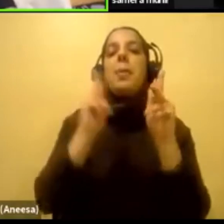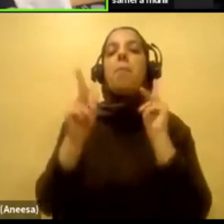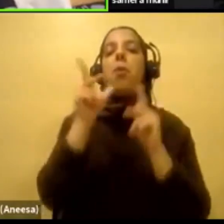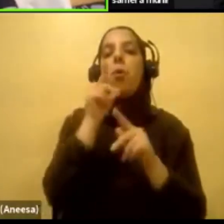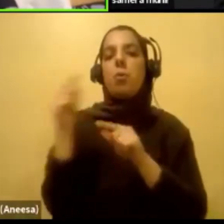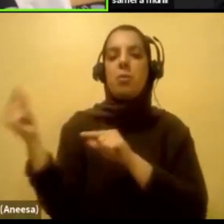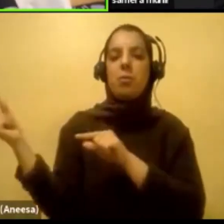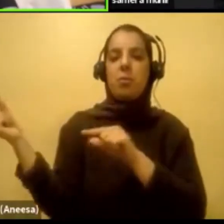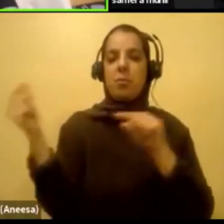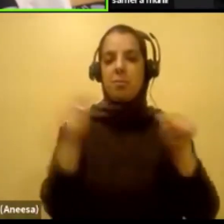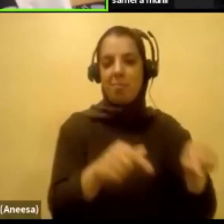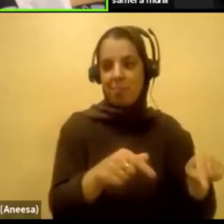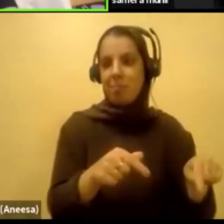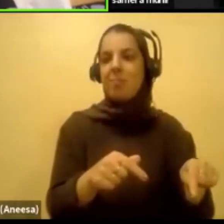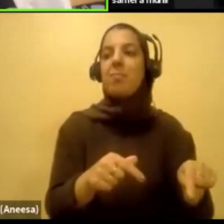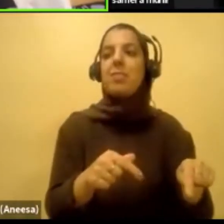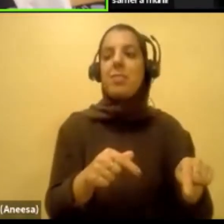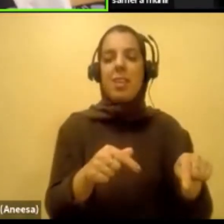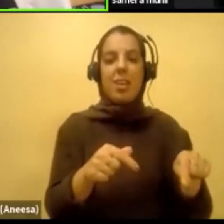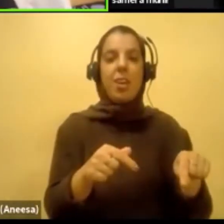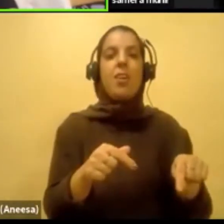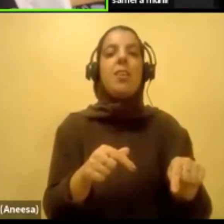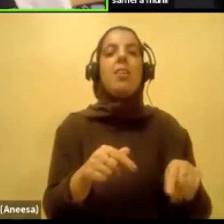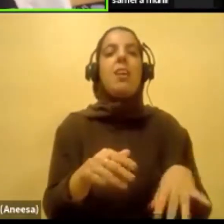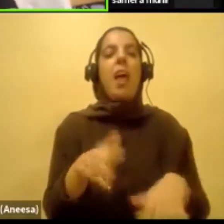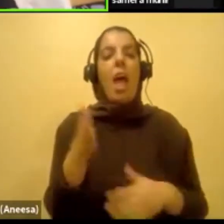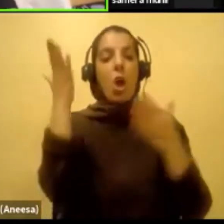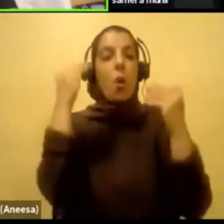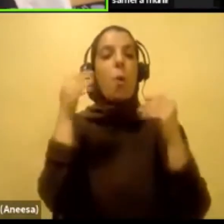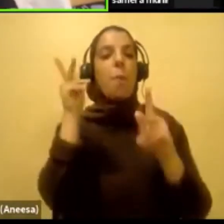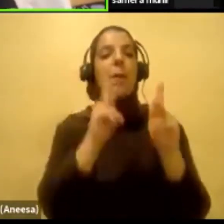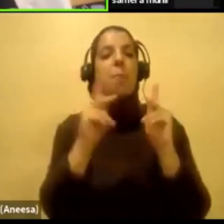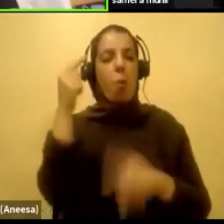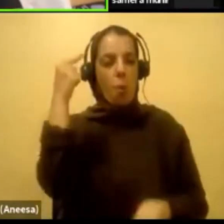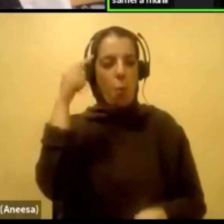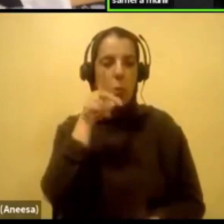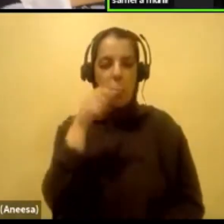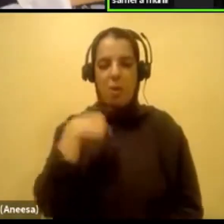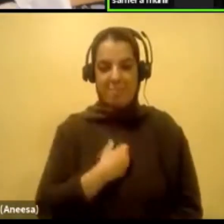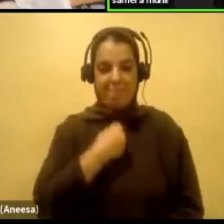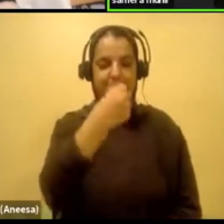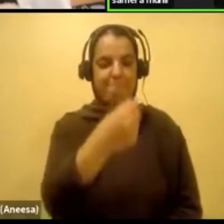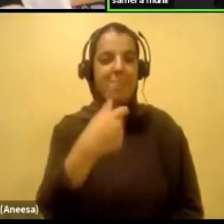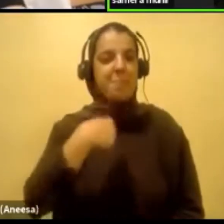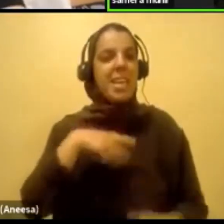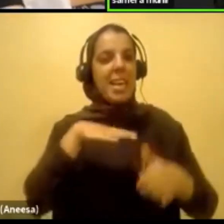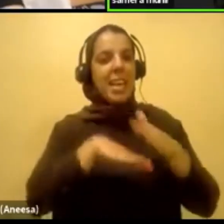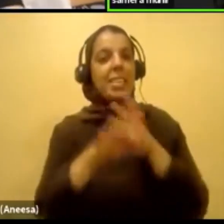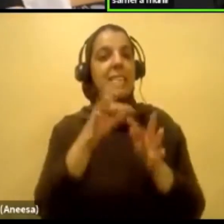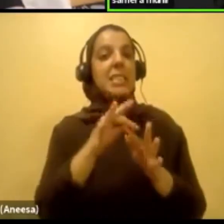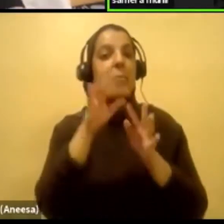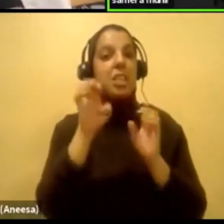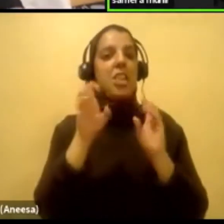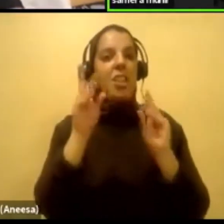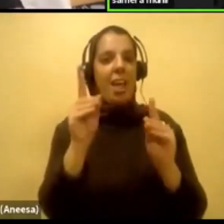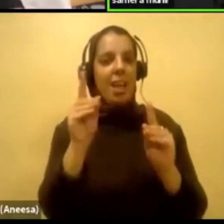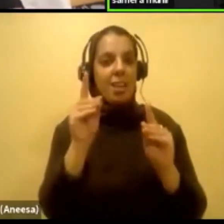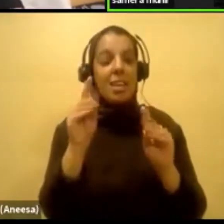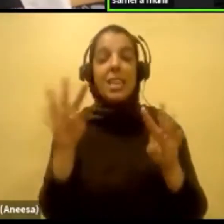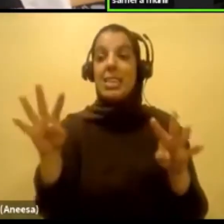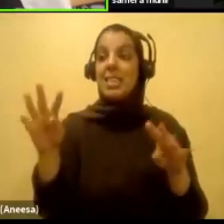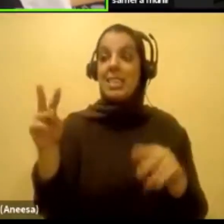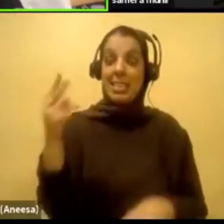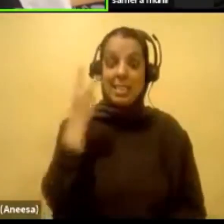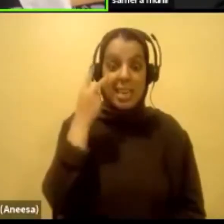come across my work and my content and they see this and they just feel really bad because like, yeah, I hope they do. I hope we make a big huff puff about it.